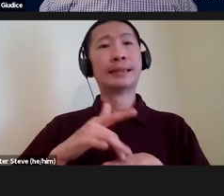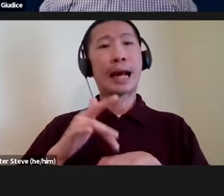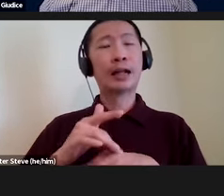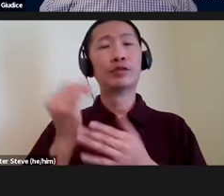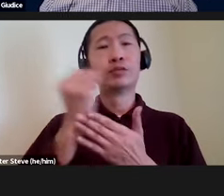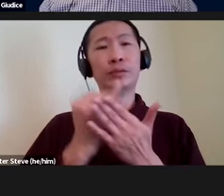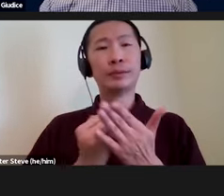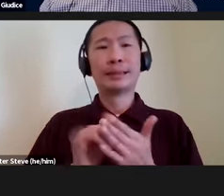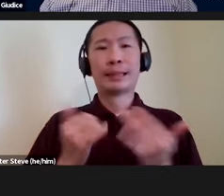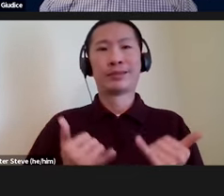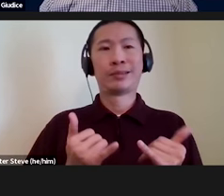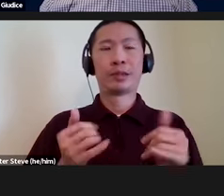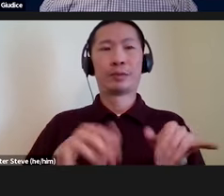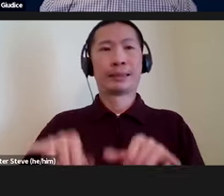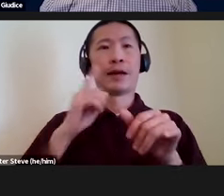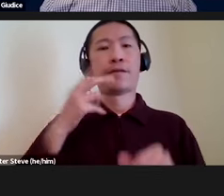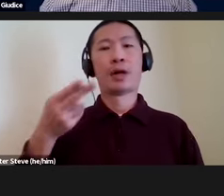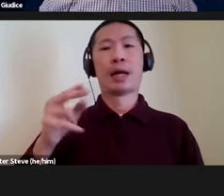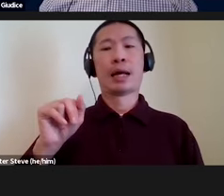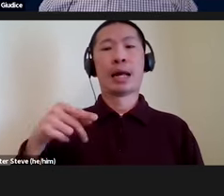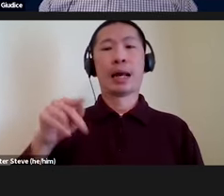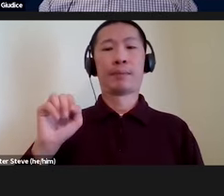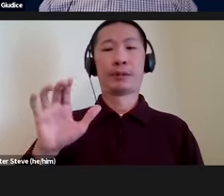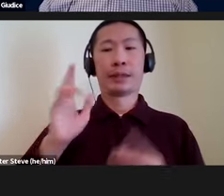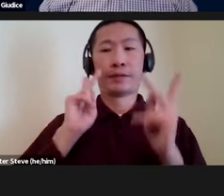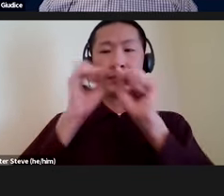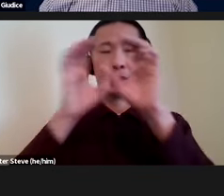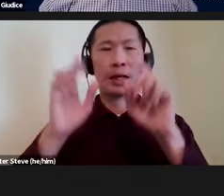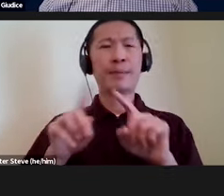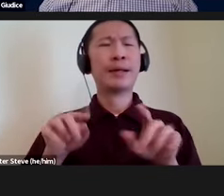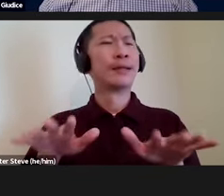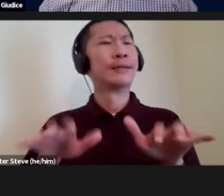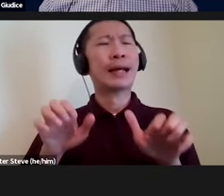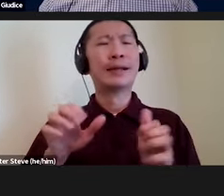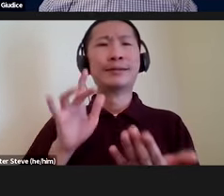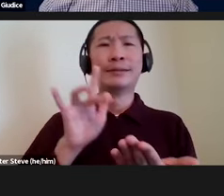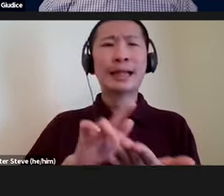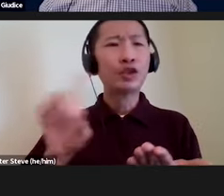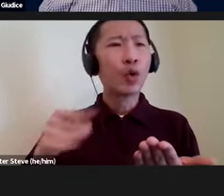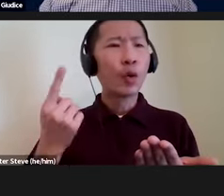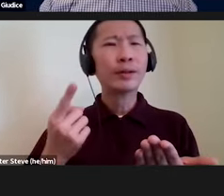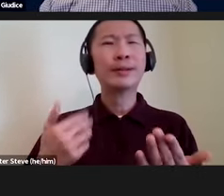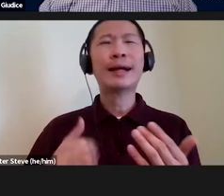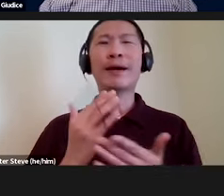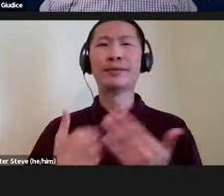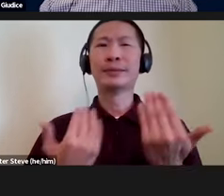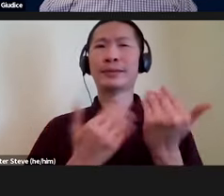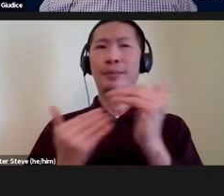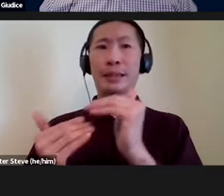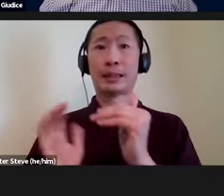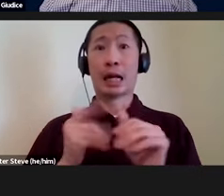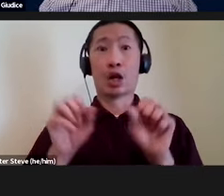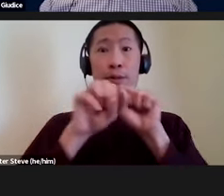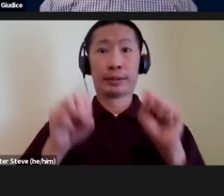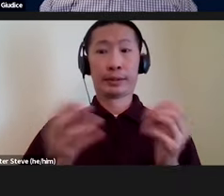kind of the current gold standard for haptic visualizations. But they're static, they're touch-only, and so they have a lot of limitations. Our system